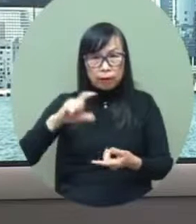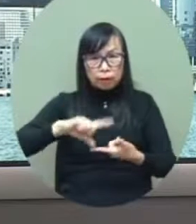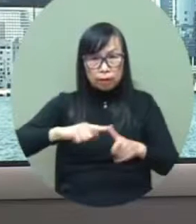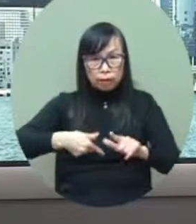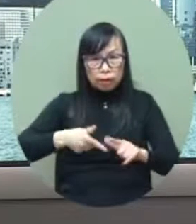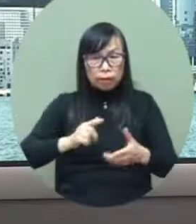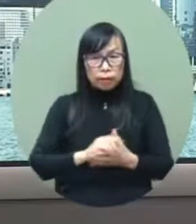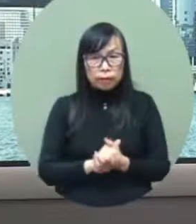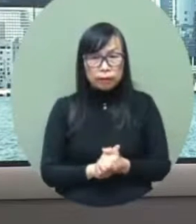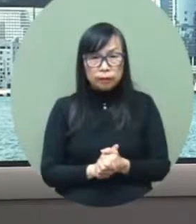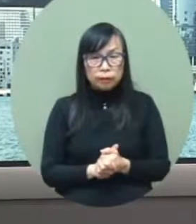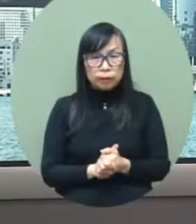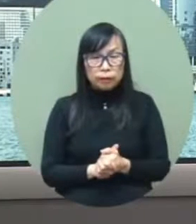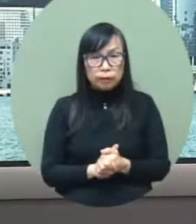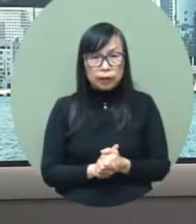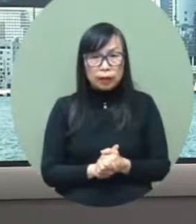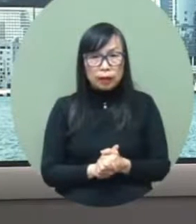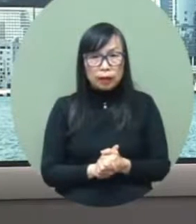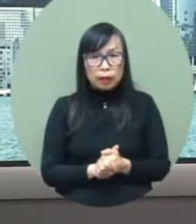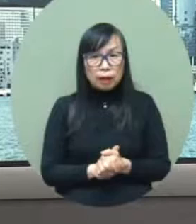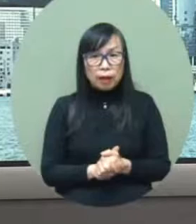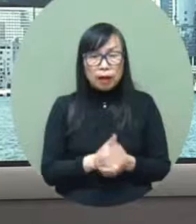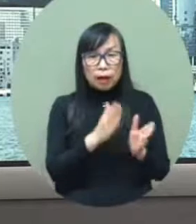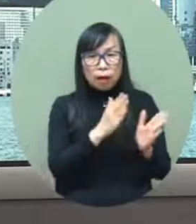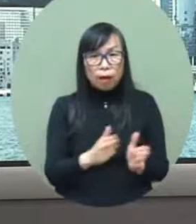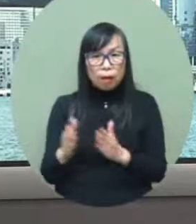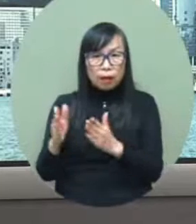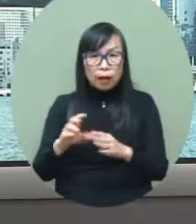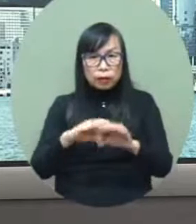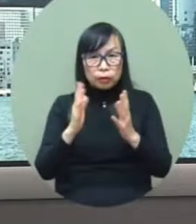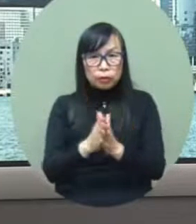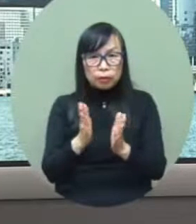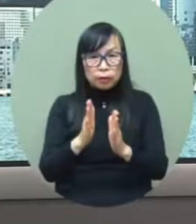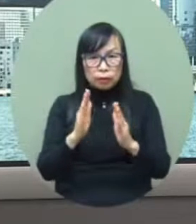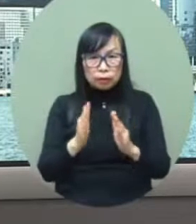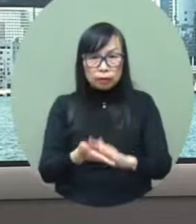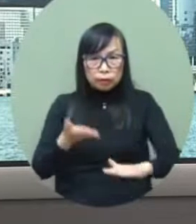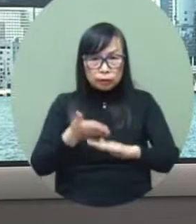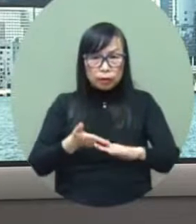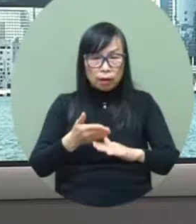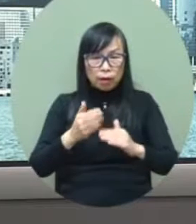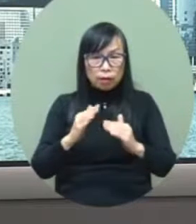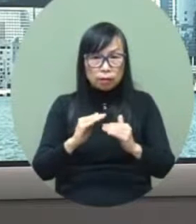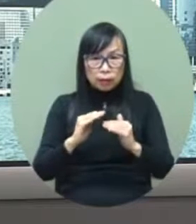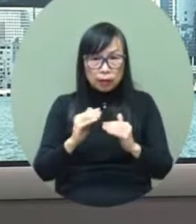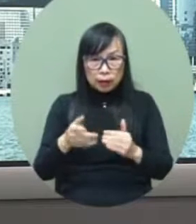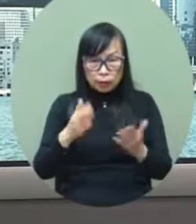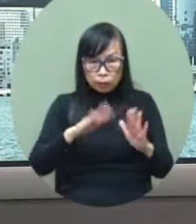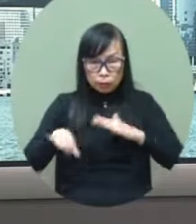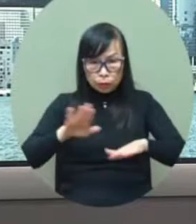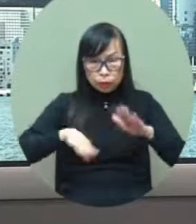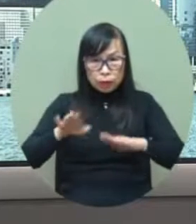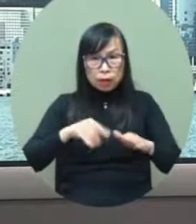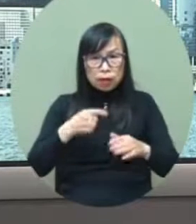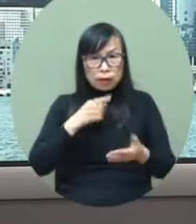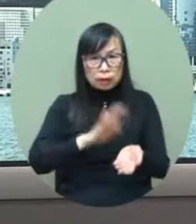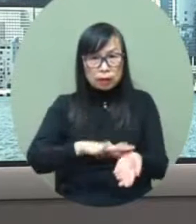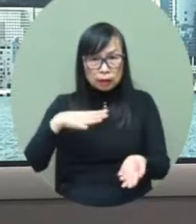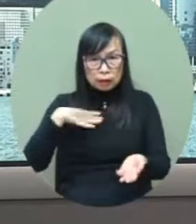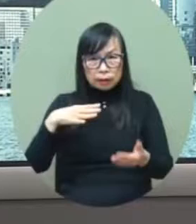the best and most effective approach in coping with the pandemic and also